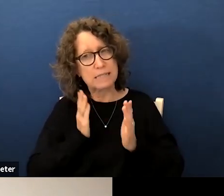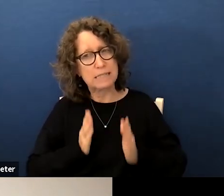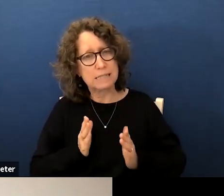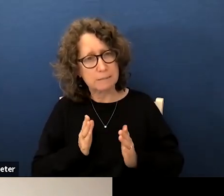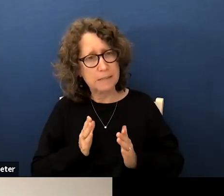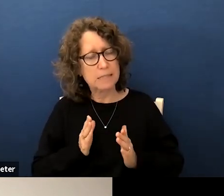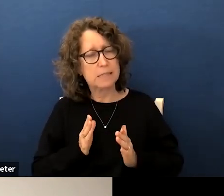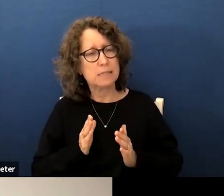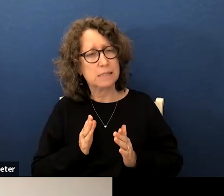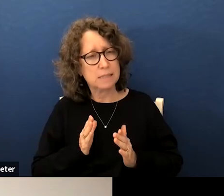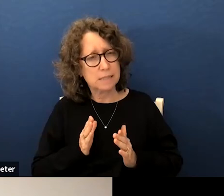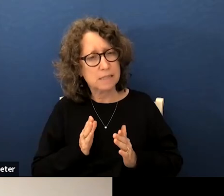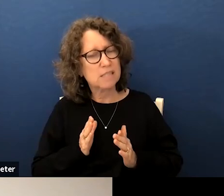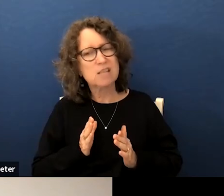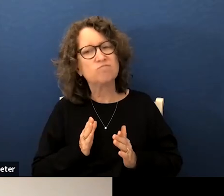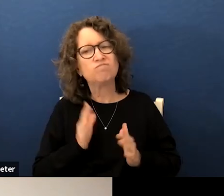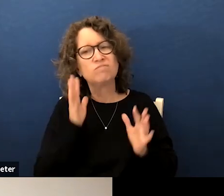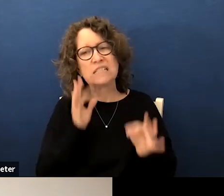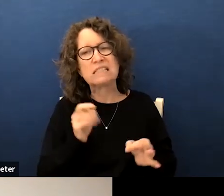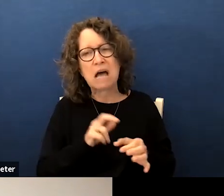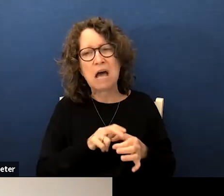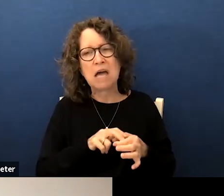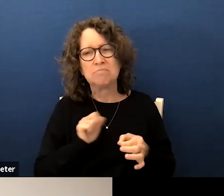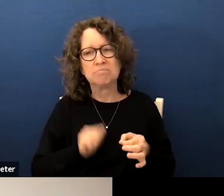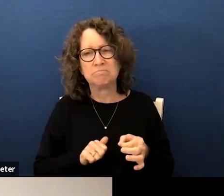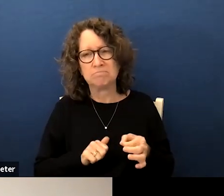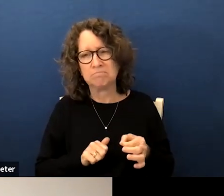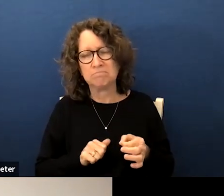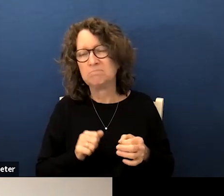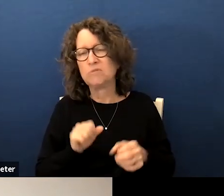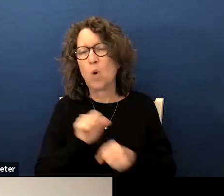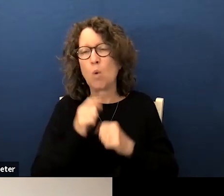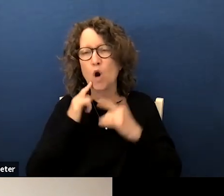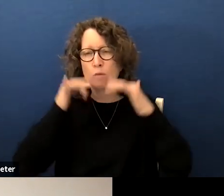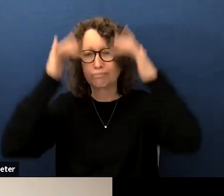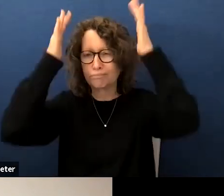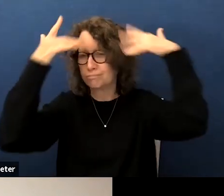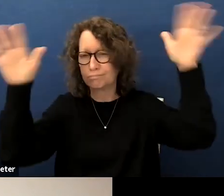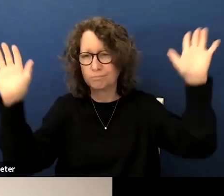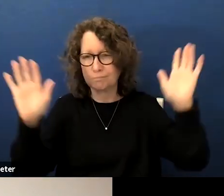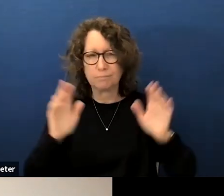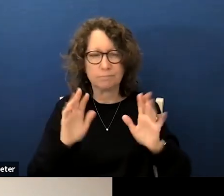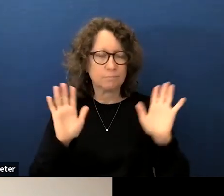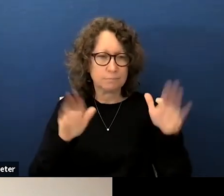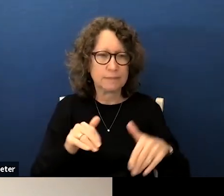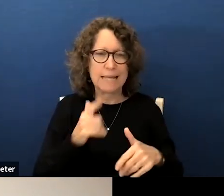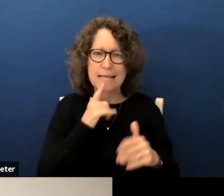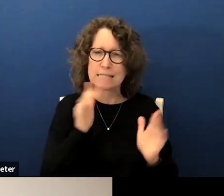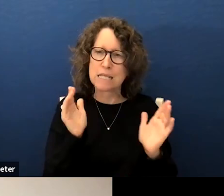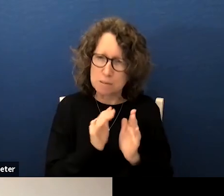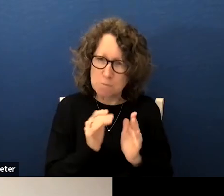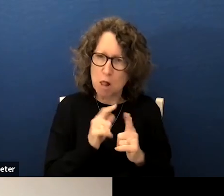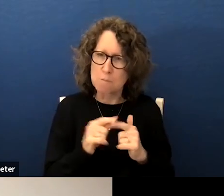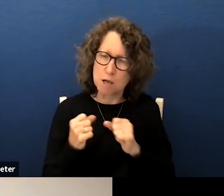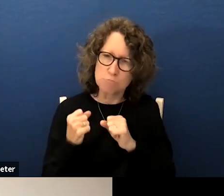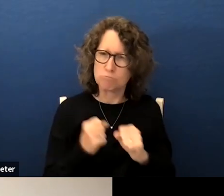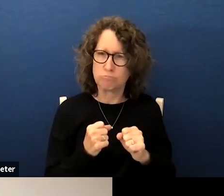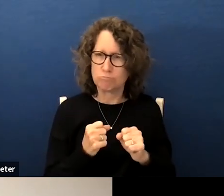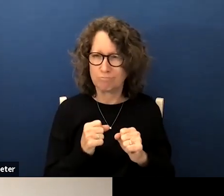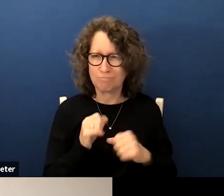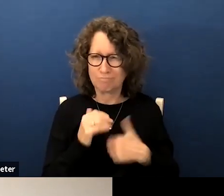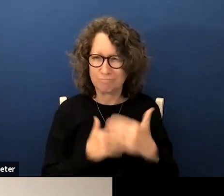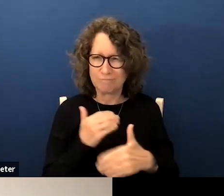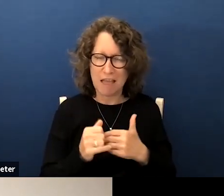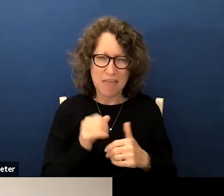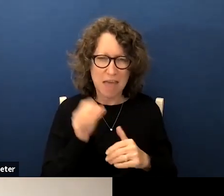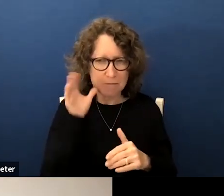opt out just for work workload considerations so good um it's a small but mighty cohort that continues